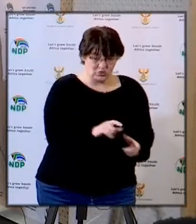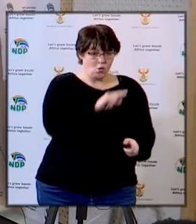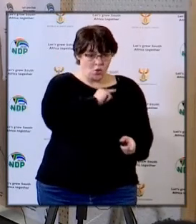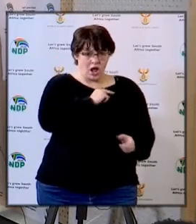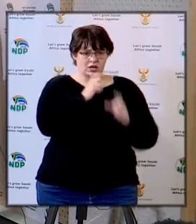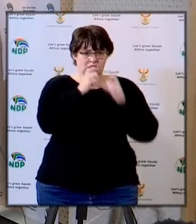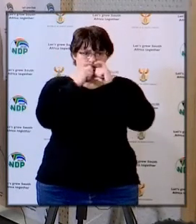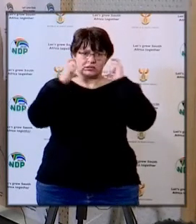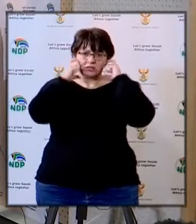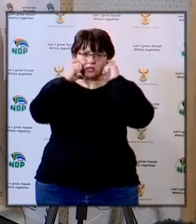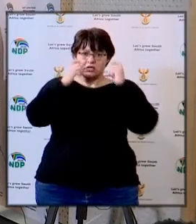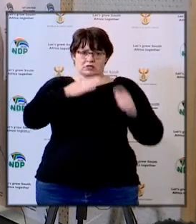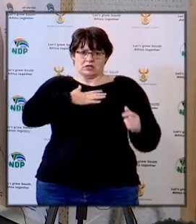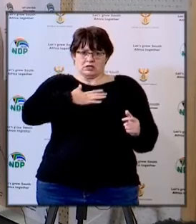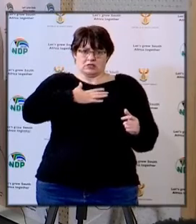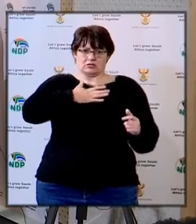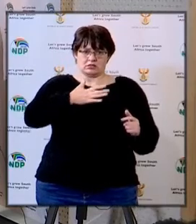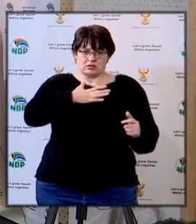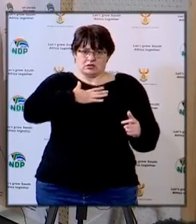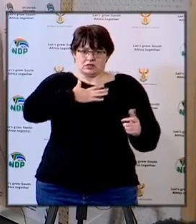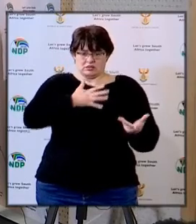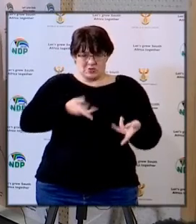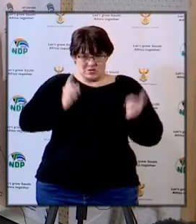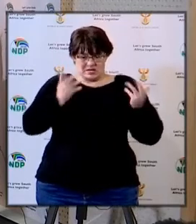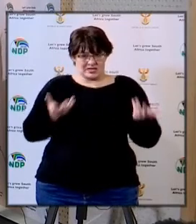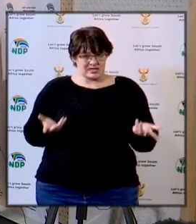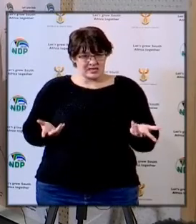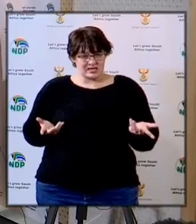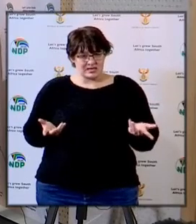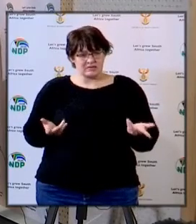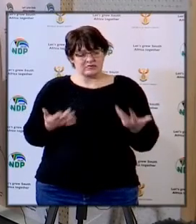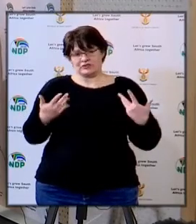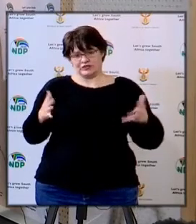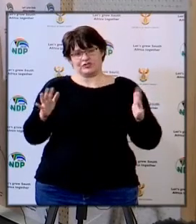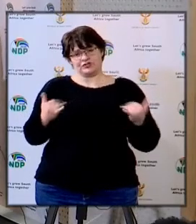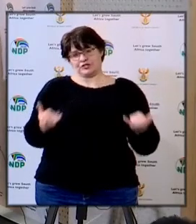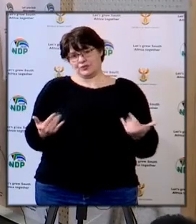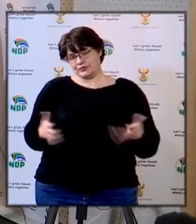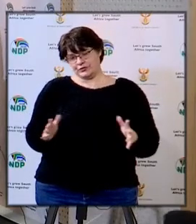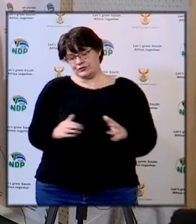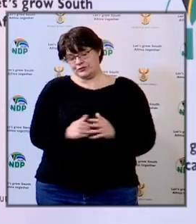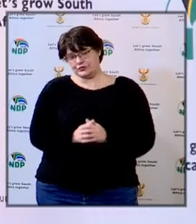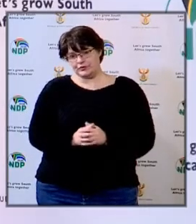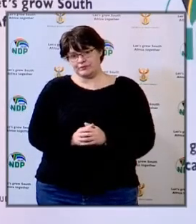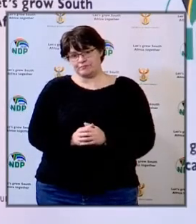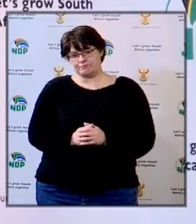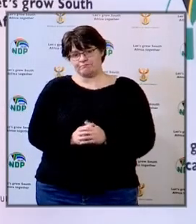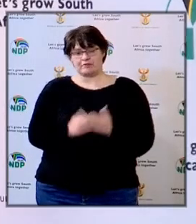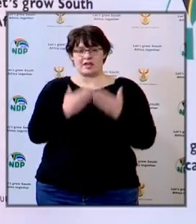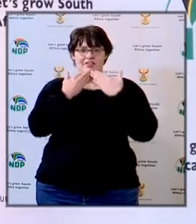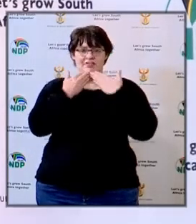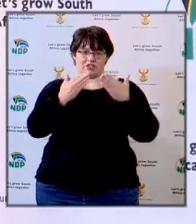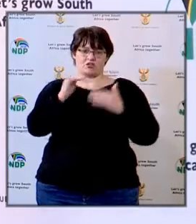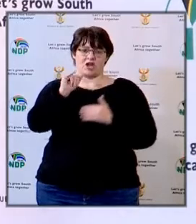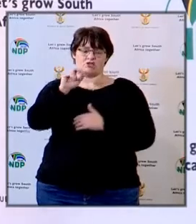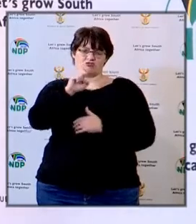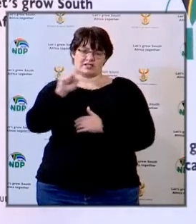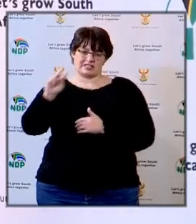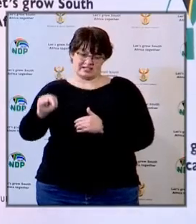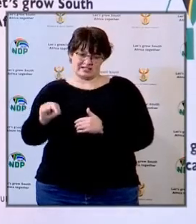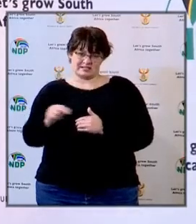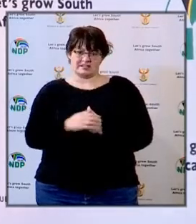as the child already wear a face shield that's that's it for now thank you so much Irene